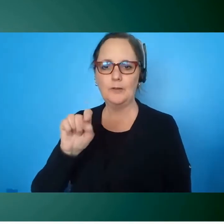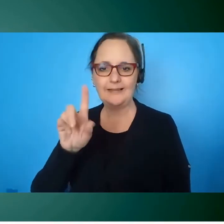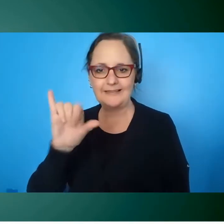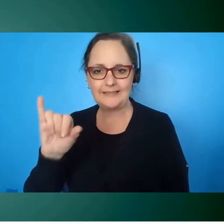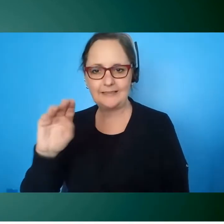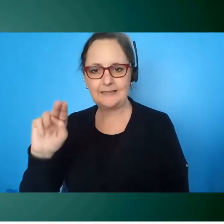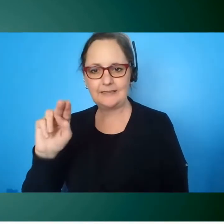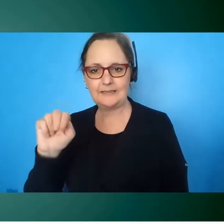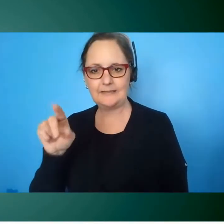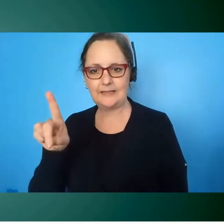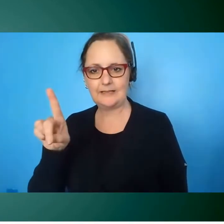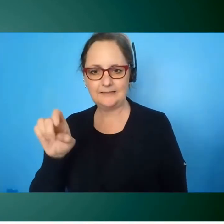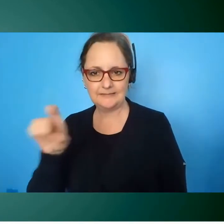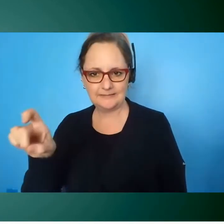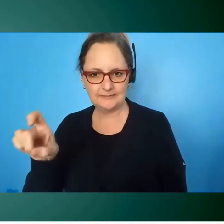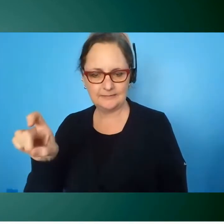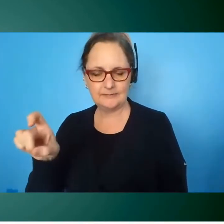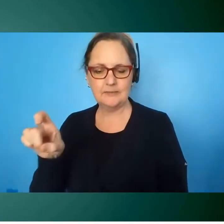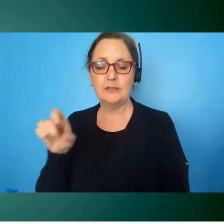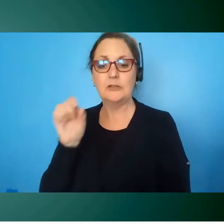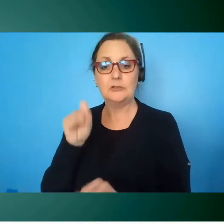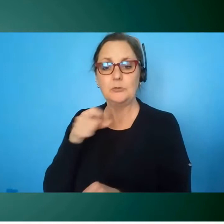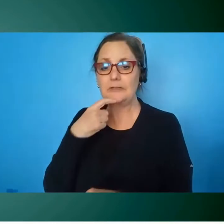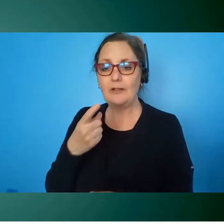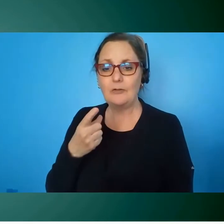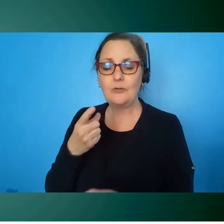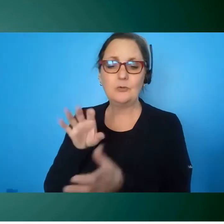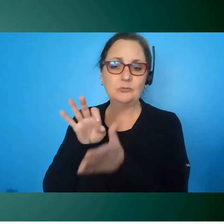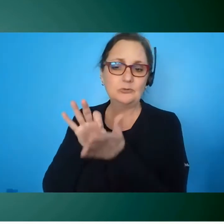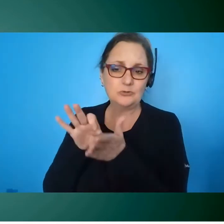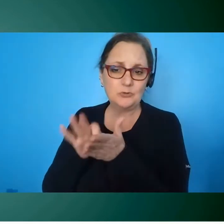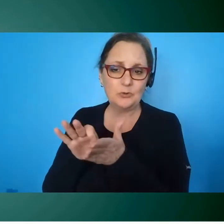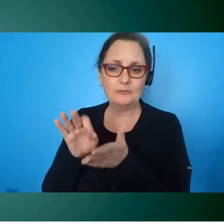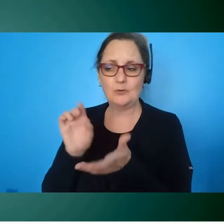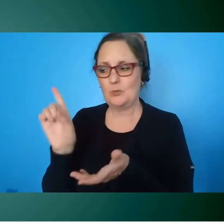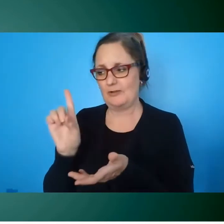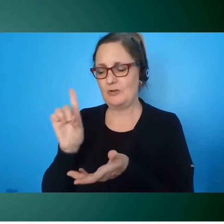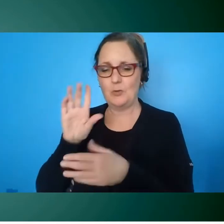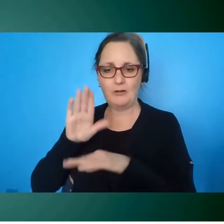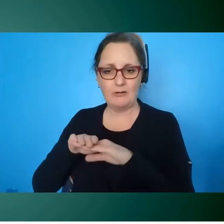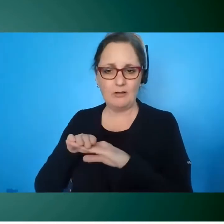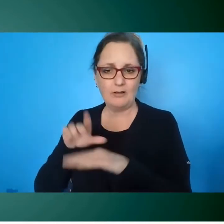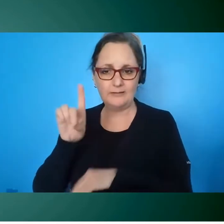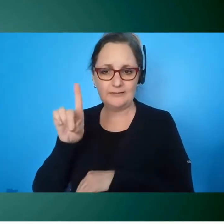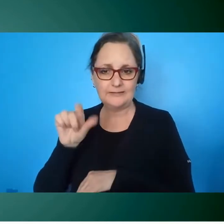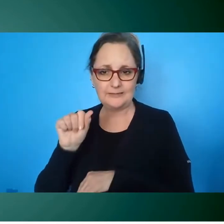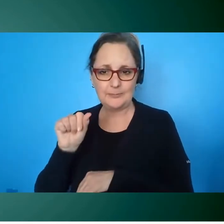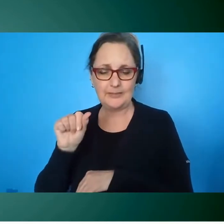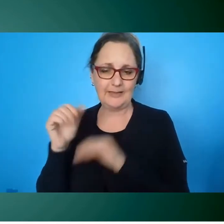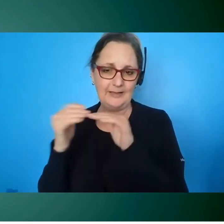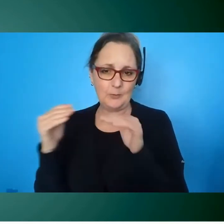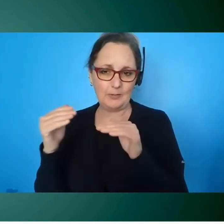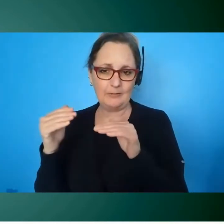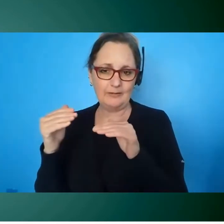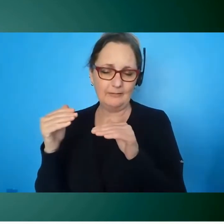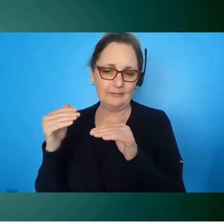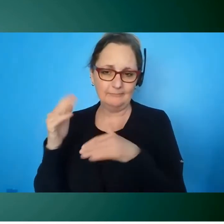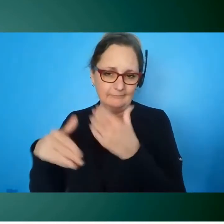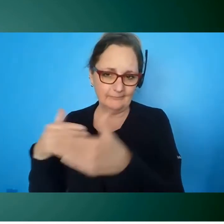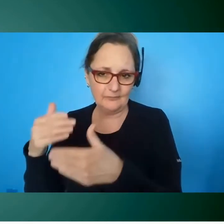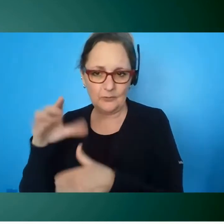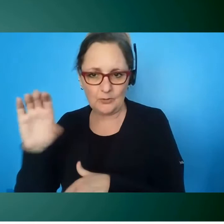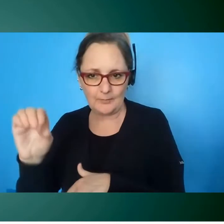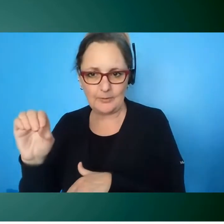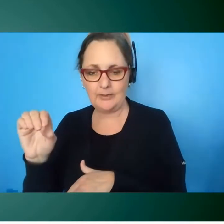it just means that there's opportunity to lean in and lean into the best practices that are out there today i would always recommend